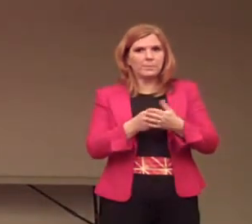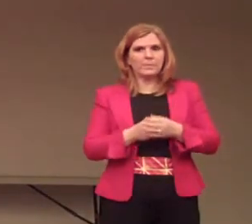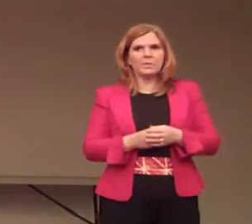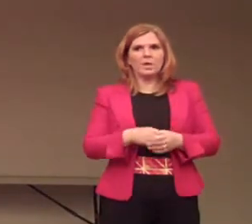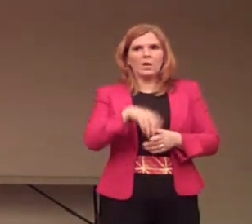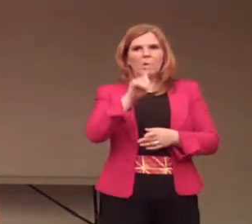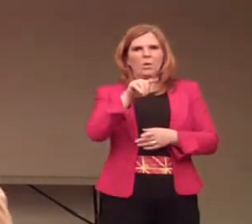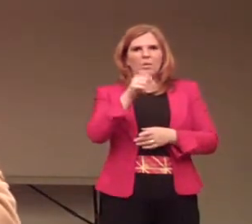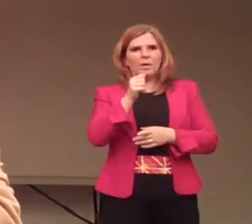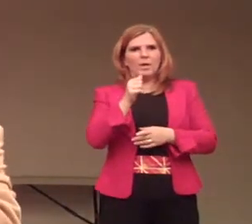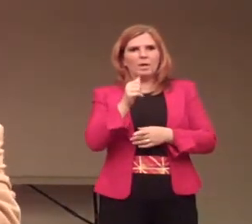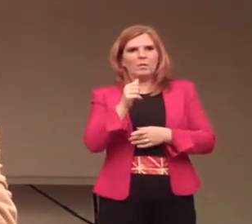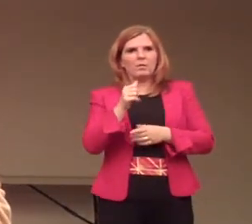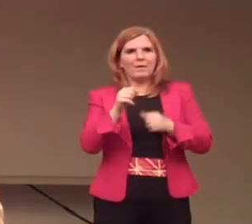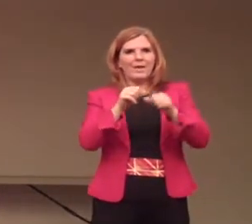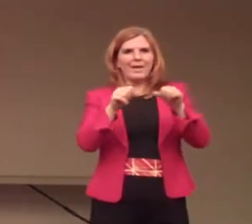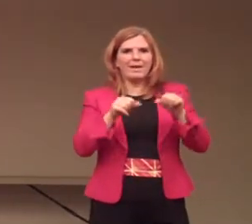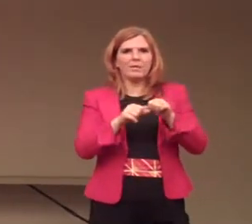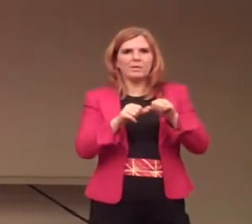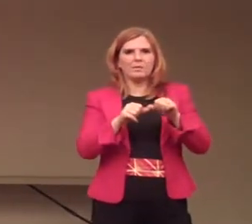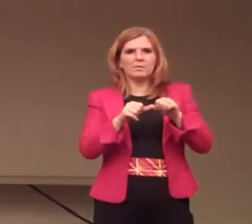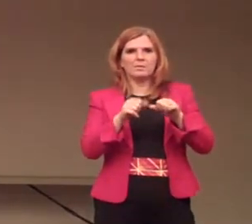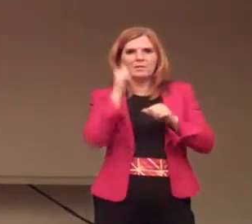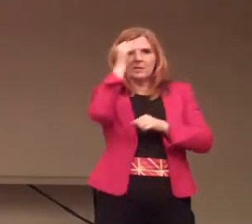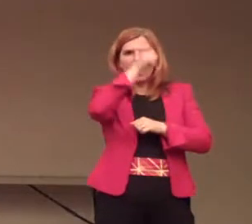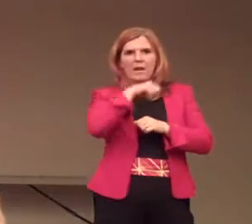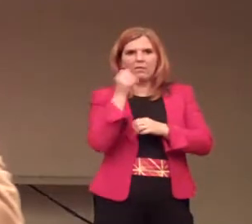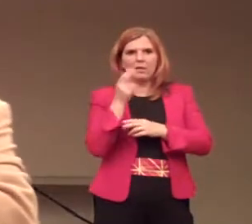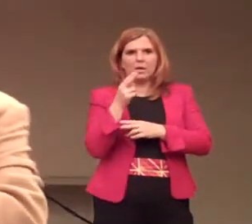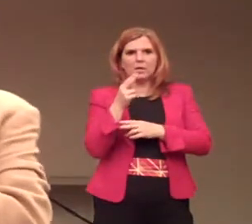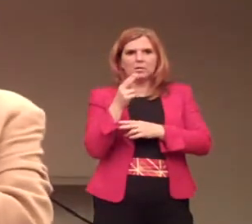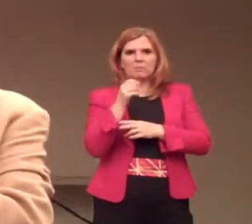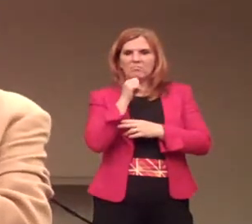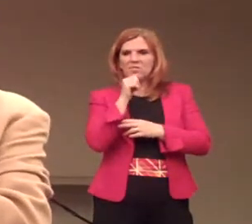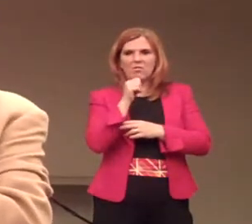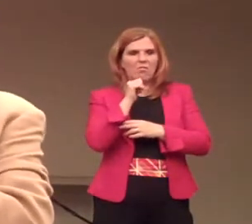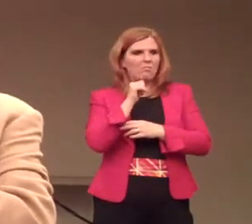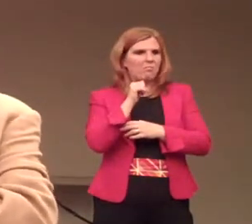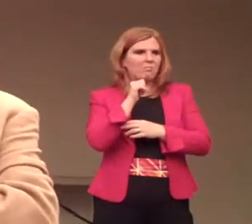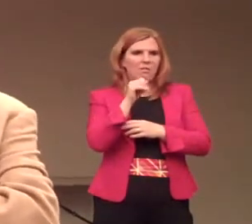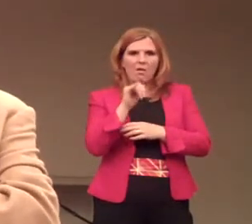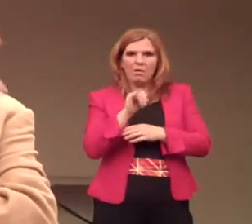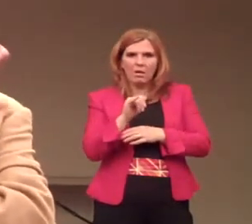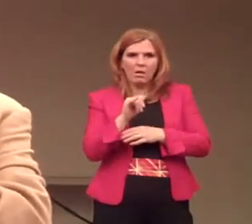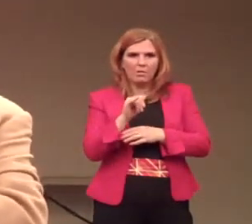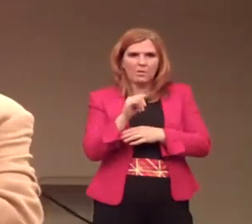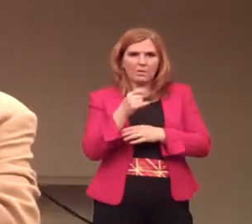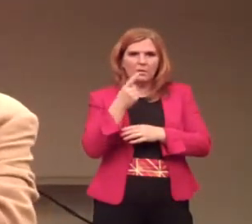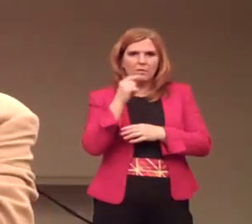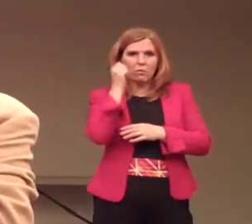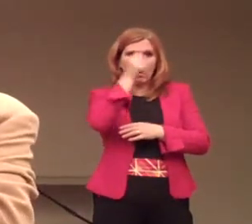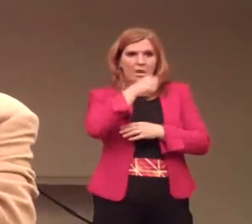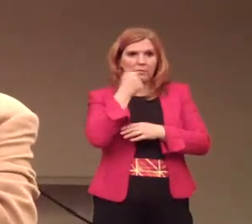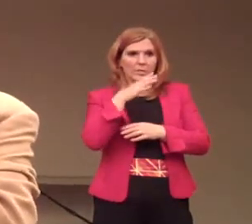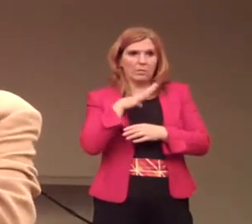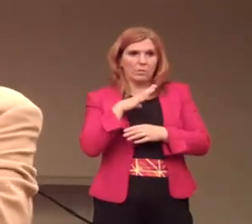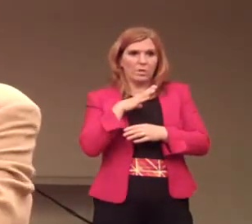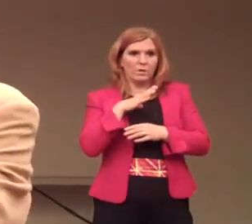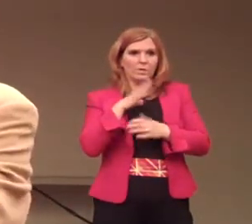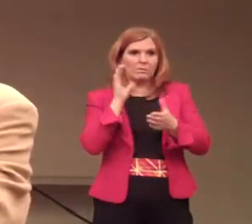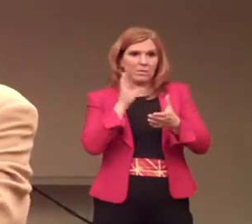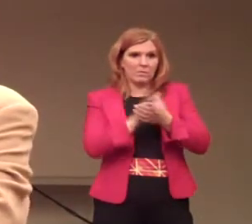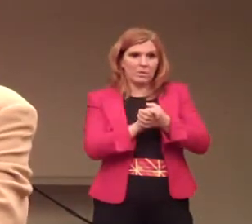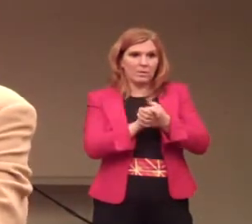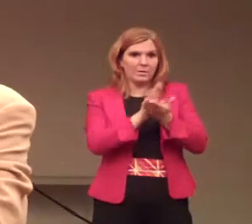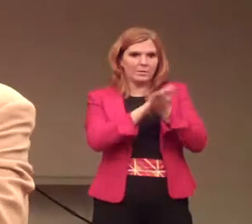one of my other areas is African history. It's not uncommon in Africa for married women to be